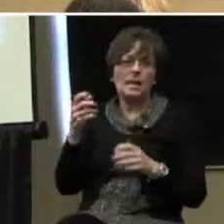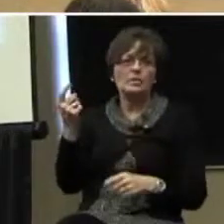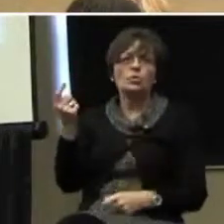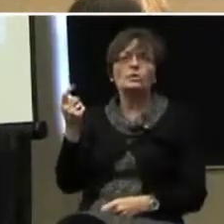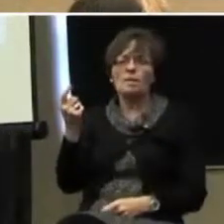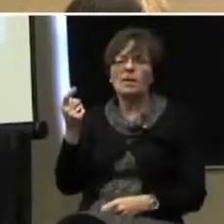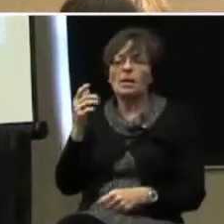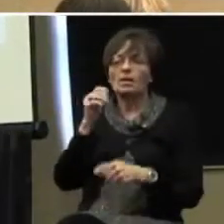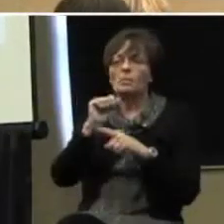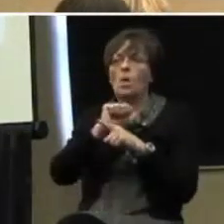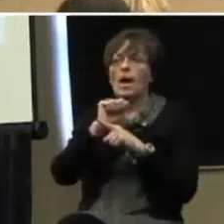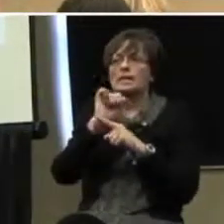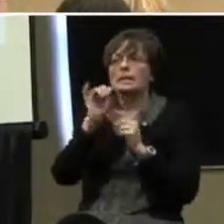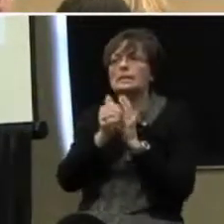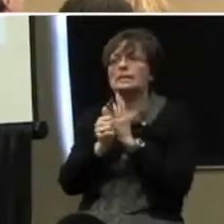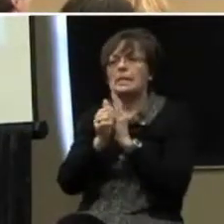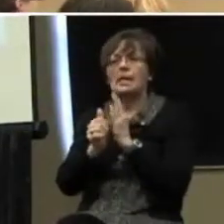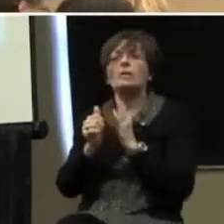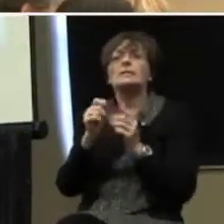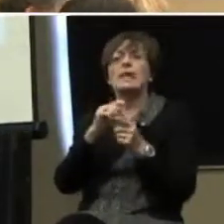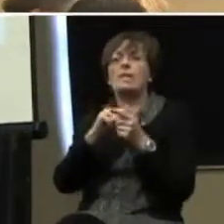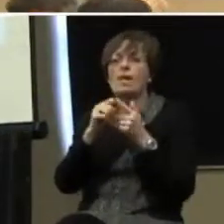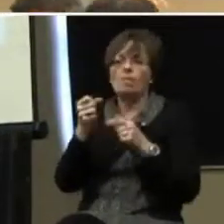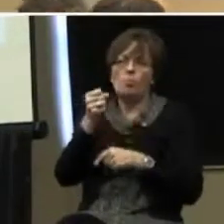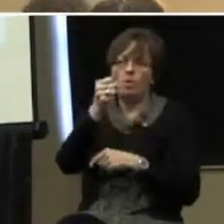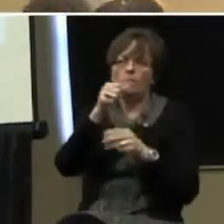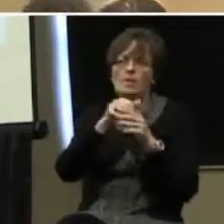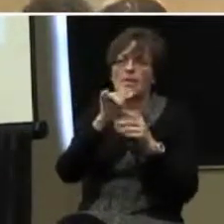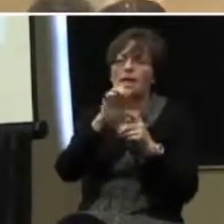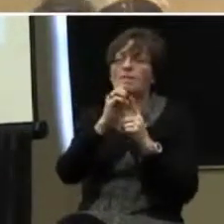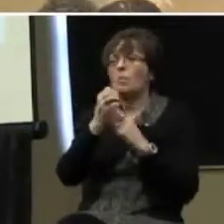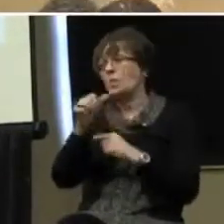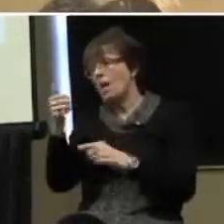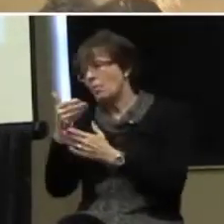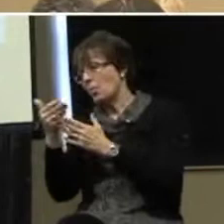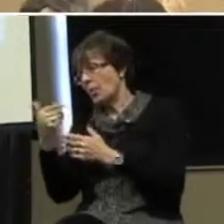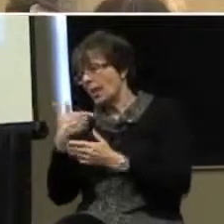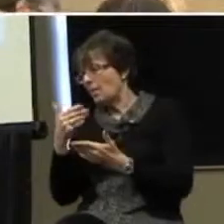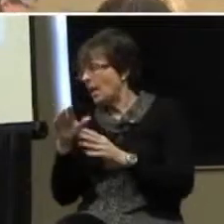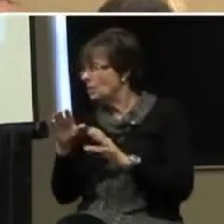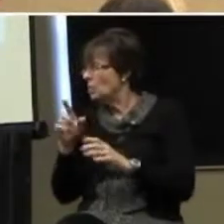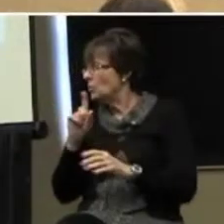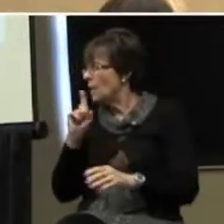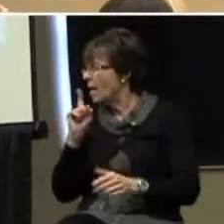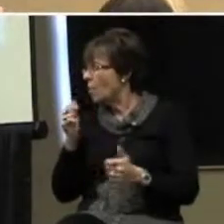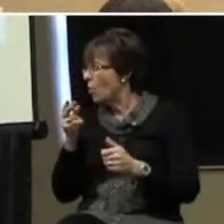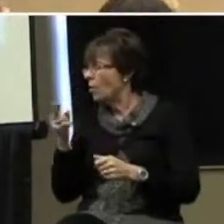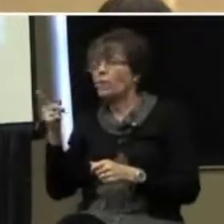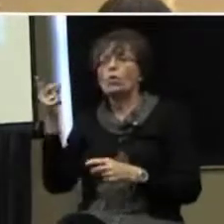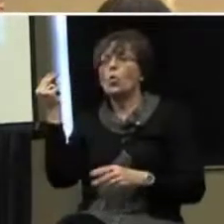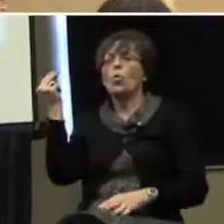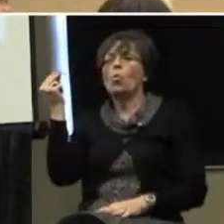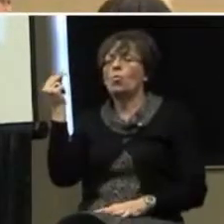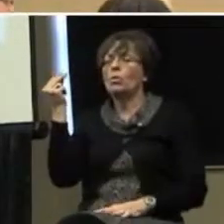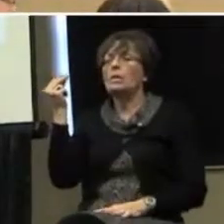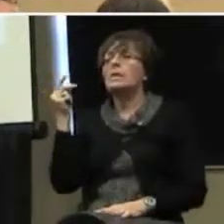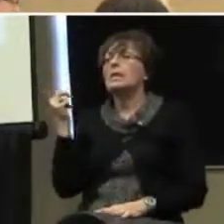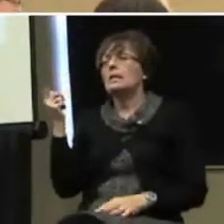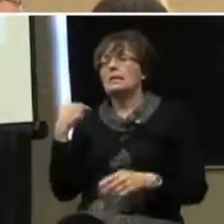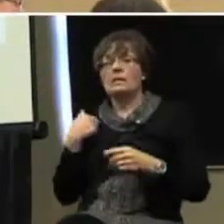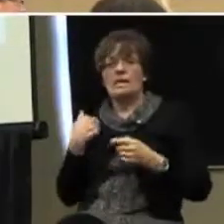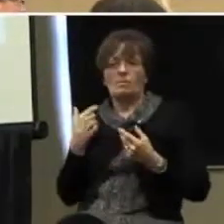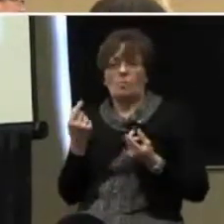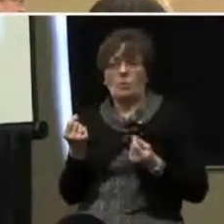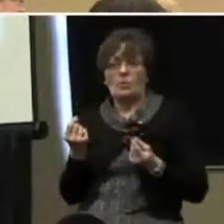we're going to practice those skills. And then I'm going to put them in that environment. Another thing that I might do, is he deaf or hard of hearing? No. Okay.